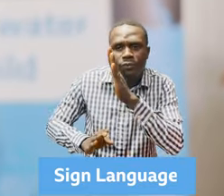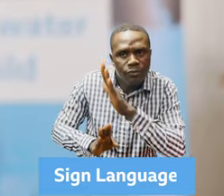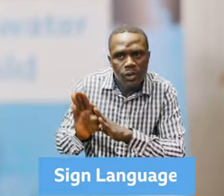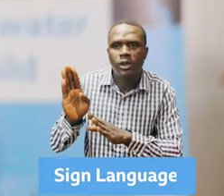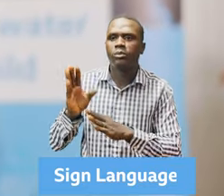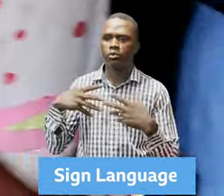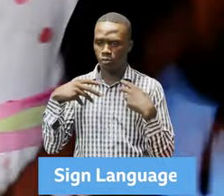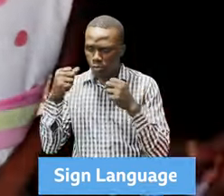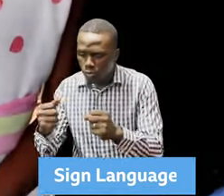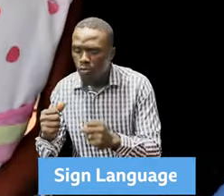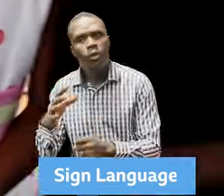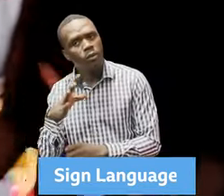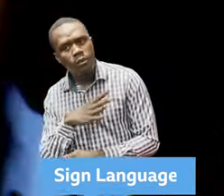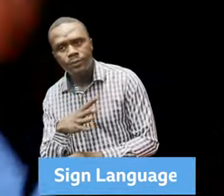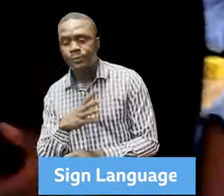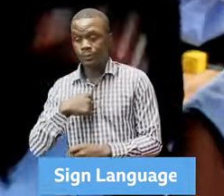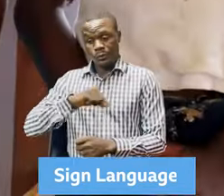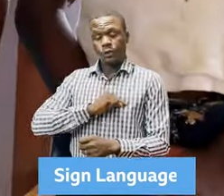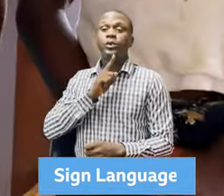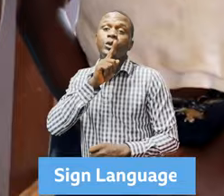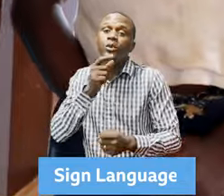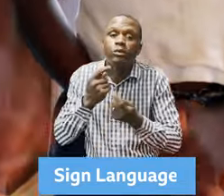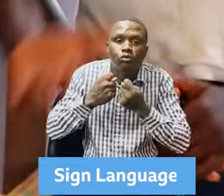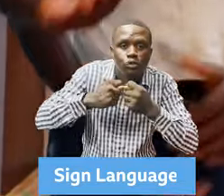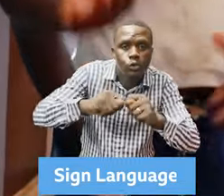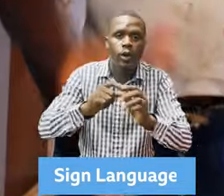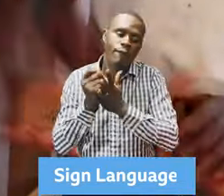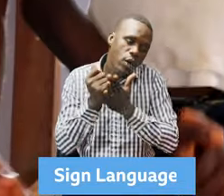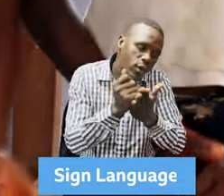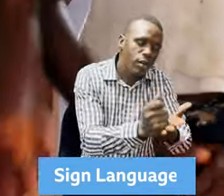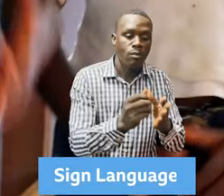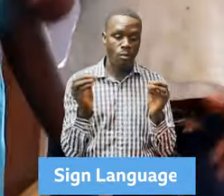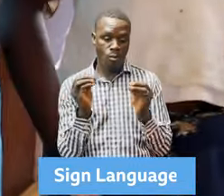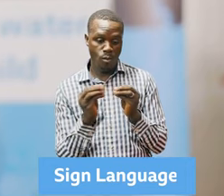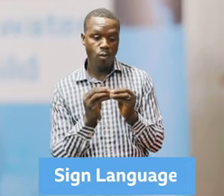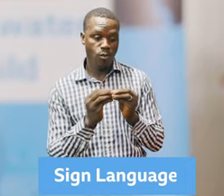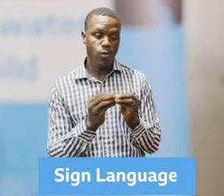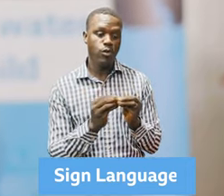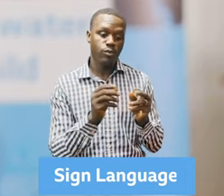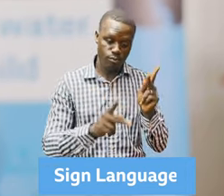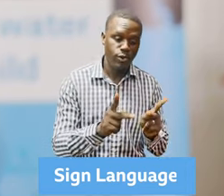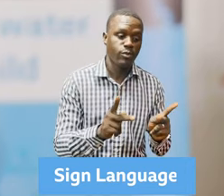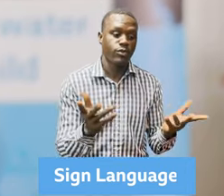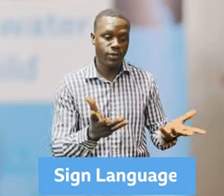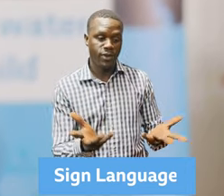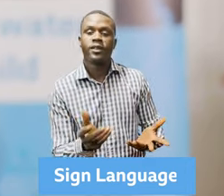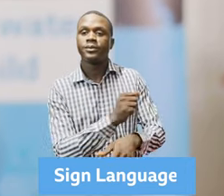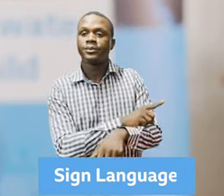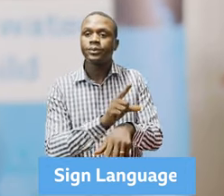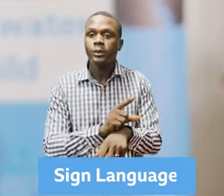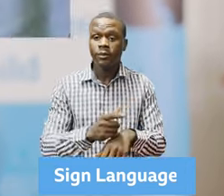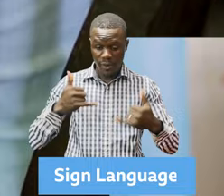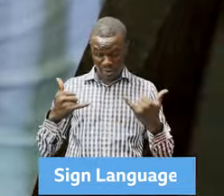then goes through very, very proper socialization to be very good participants in society. Currently, we do it via a